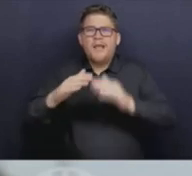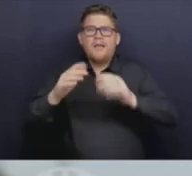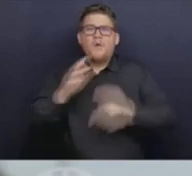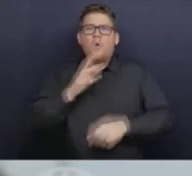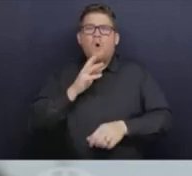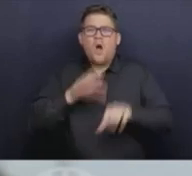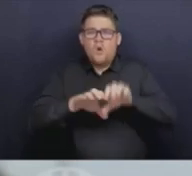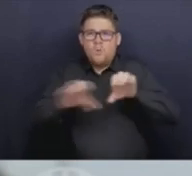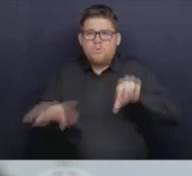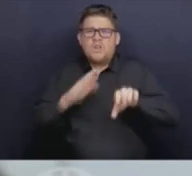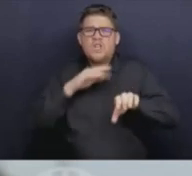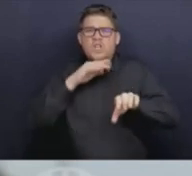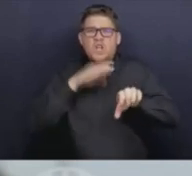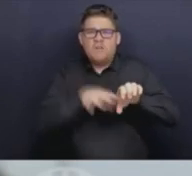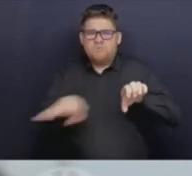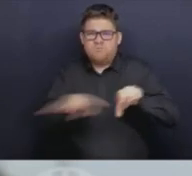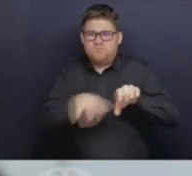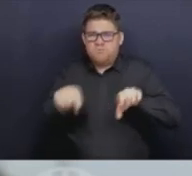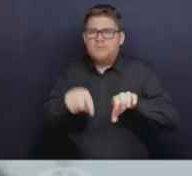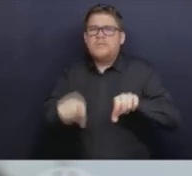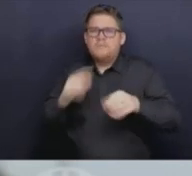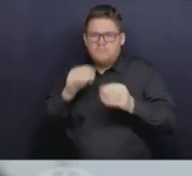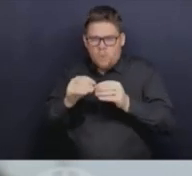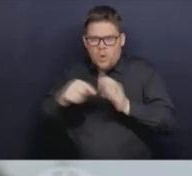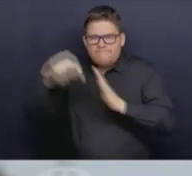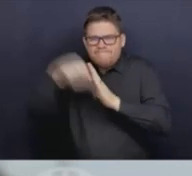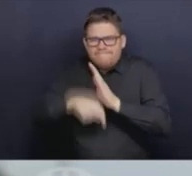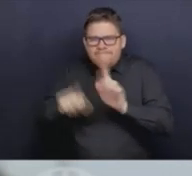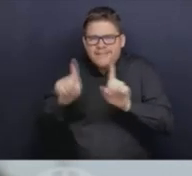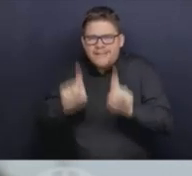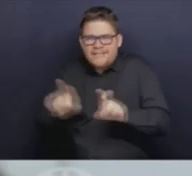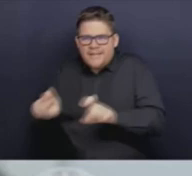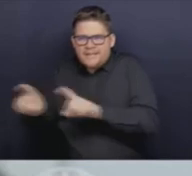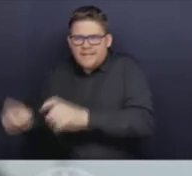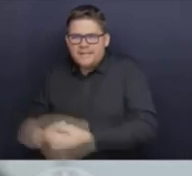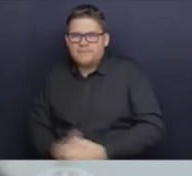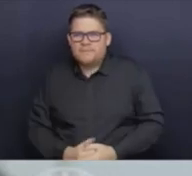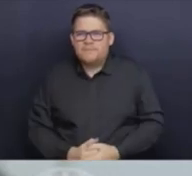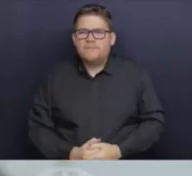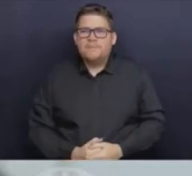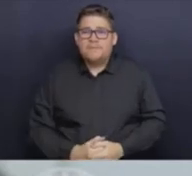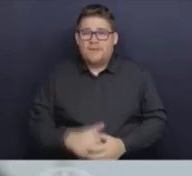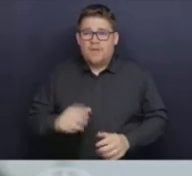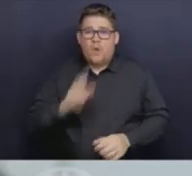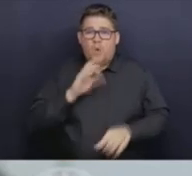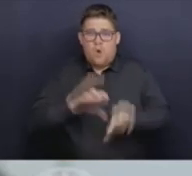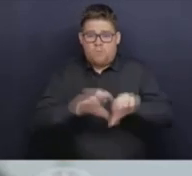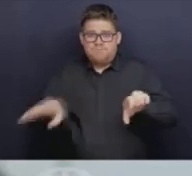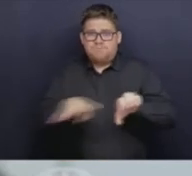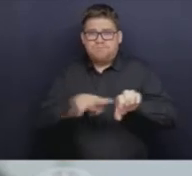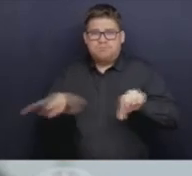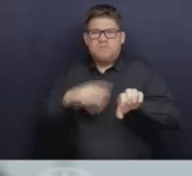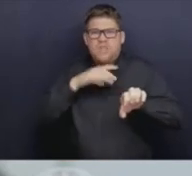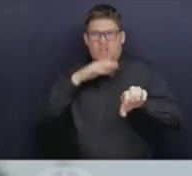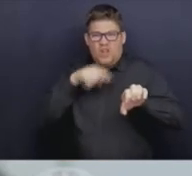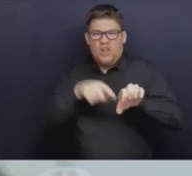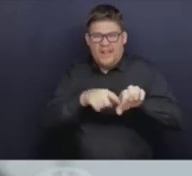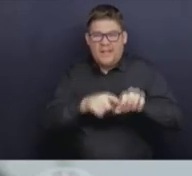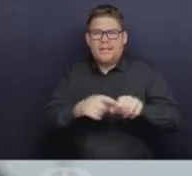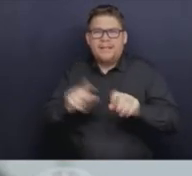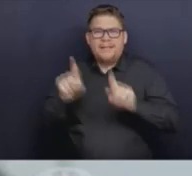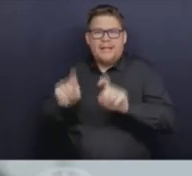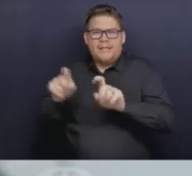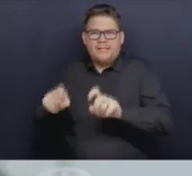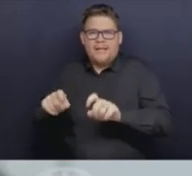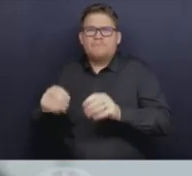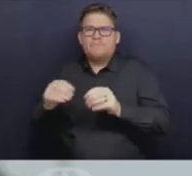some work that was done with some of the key experts at the BC CDC prior to the pandemic. And we've been able to use that expertise